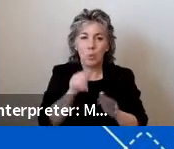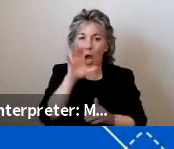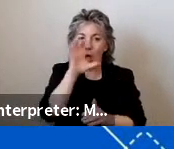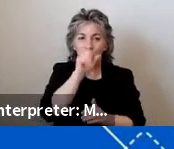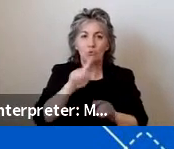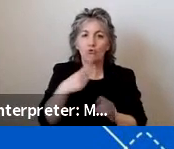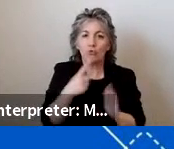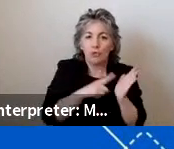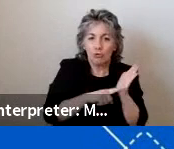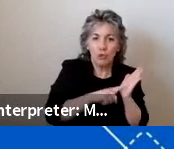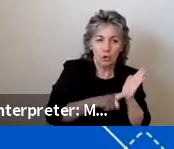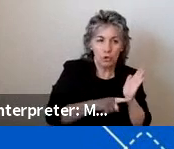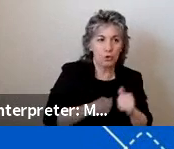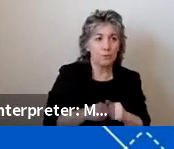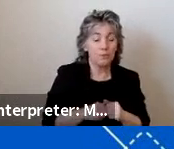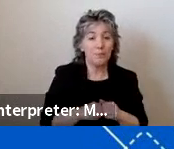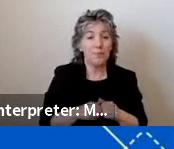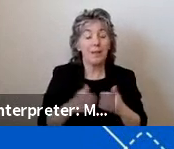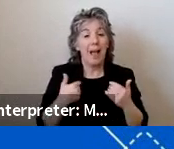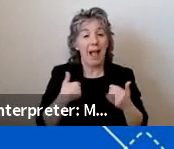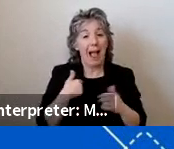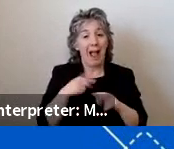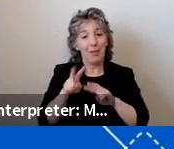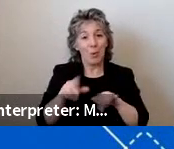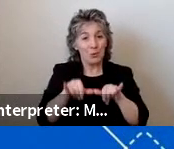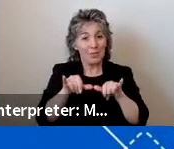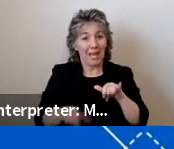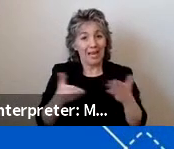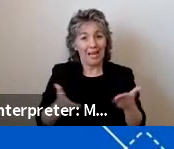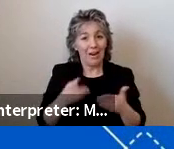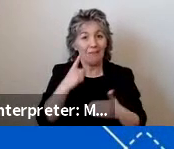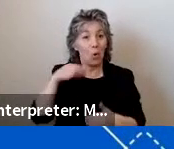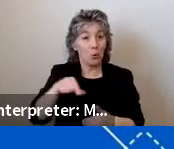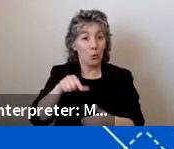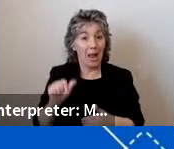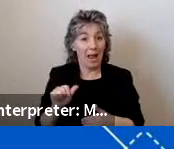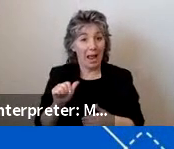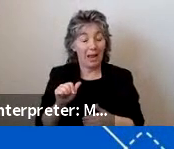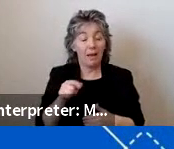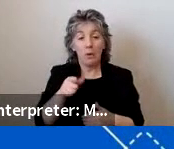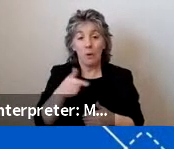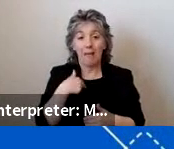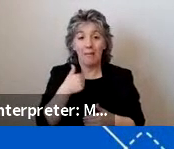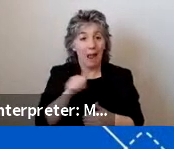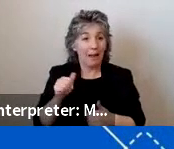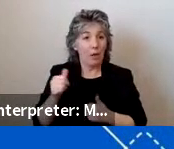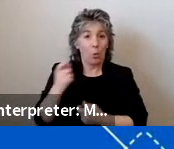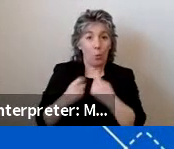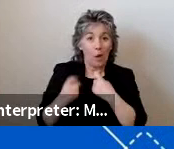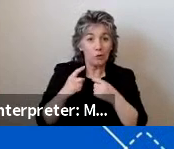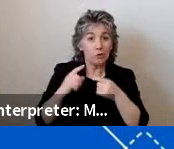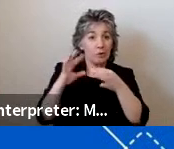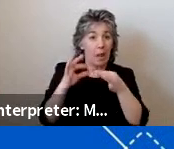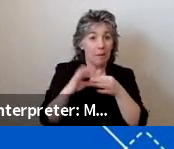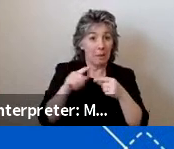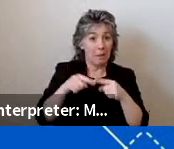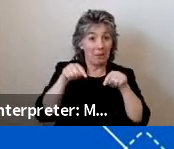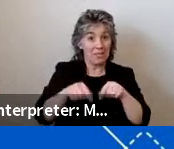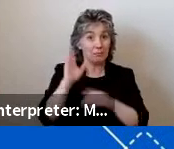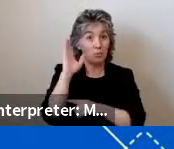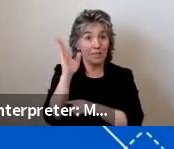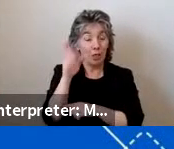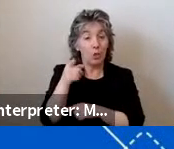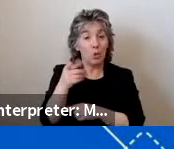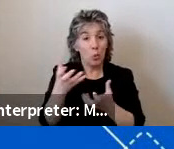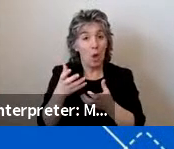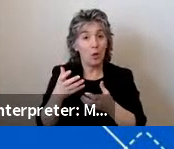While I look forward to remaining on today's panel for the question and answer period, if you have any additional questions or comments about this presentation that you would like to